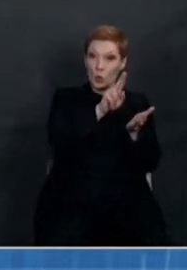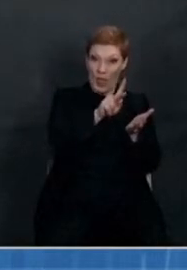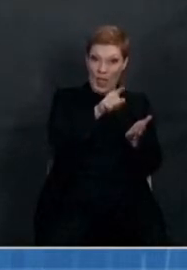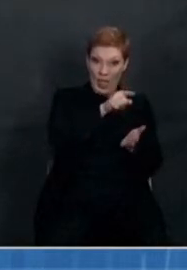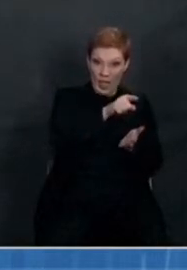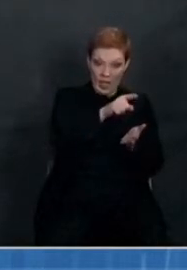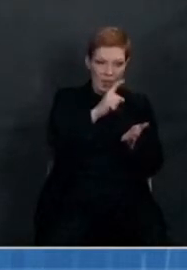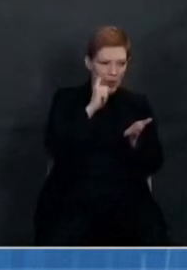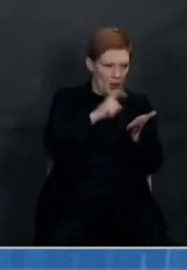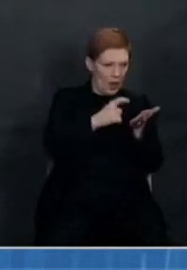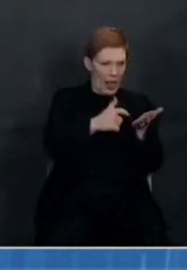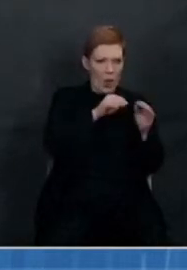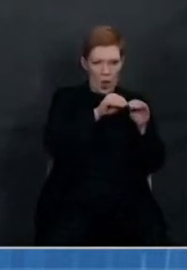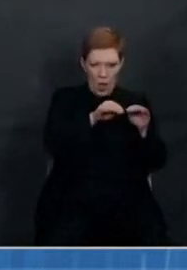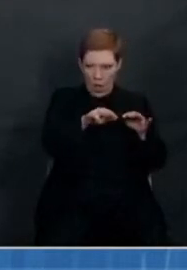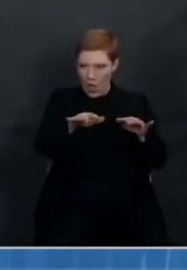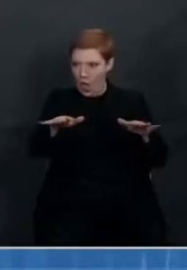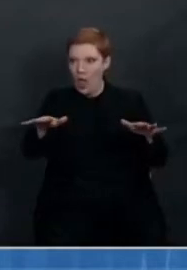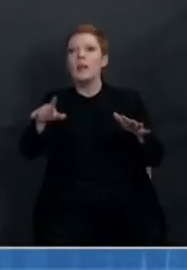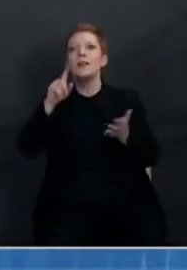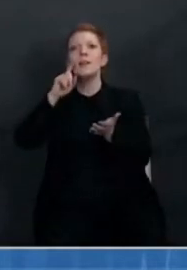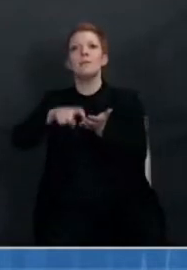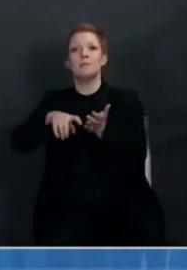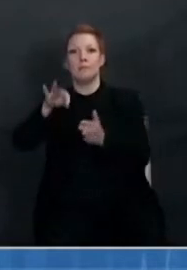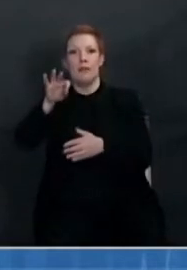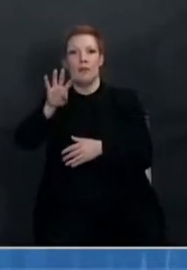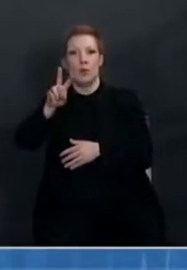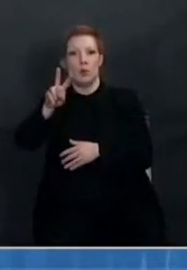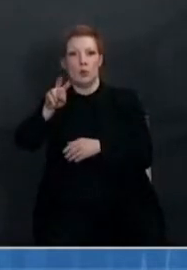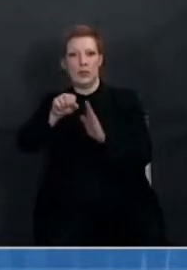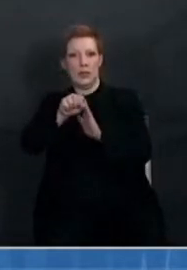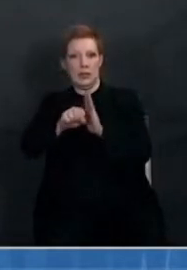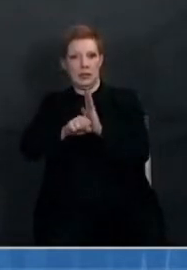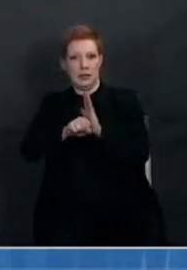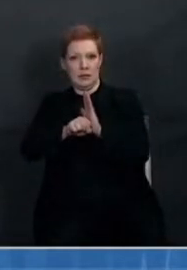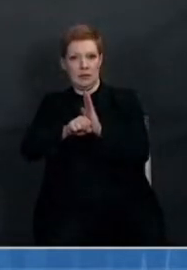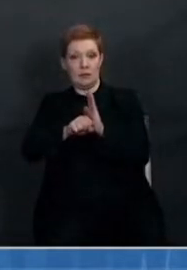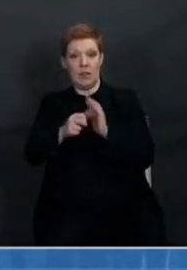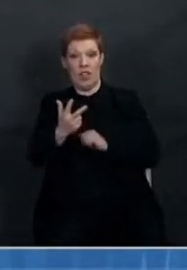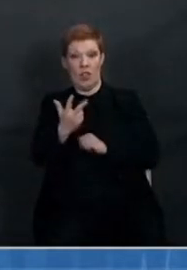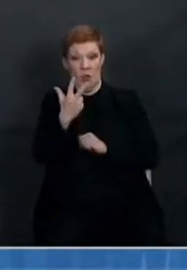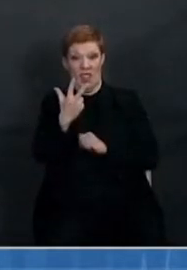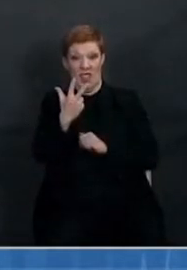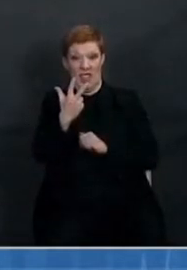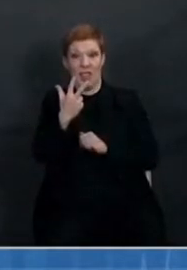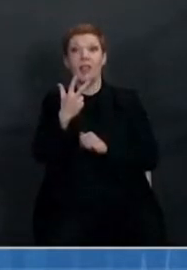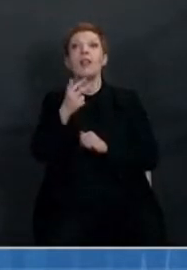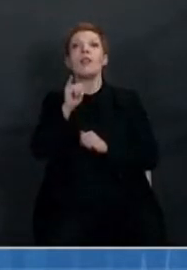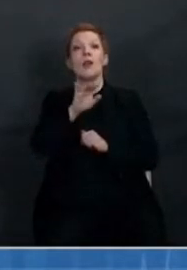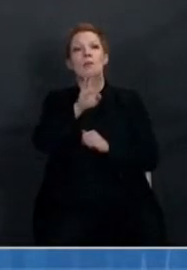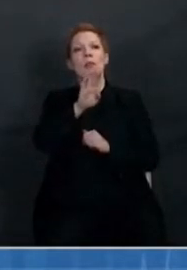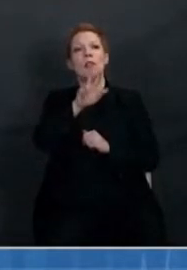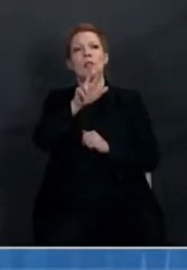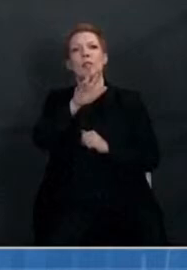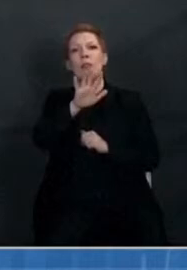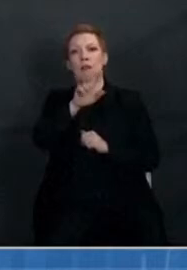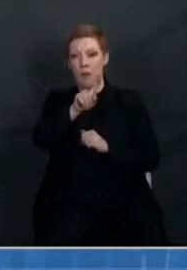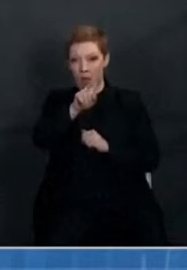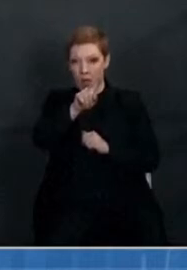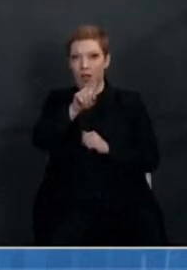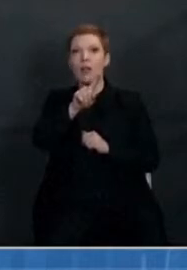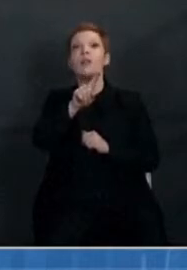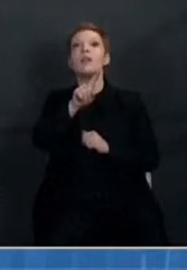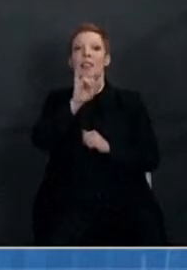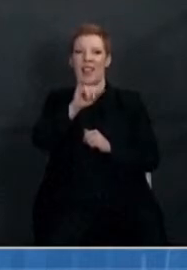now been detected in 32 states. Three of the cases are the B.1.3.5.1 variant, first detected